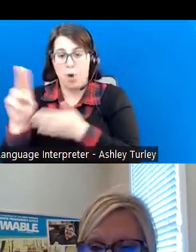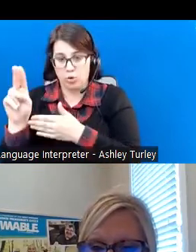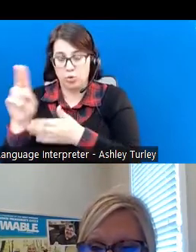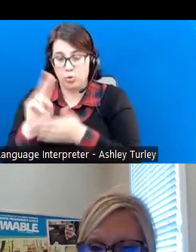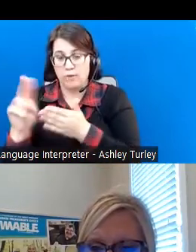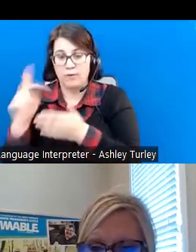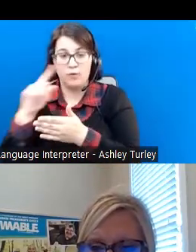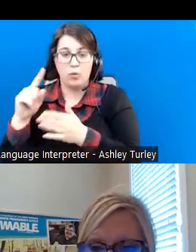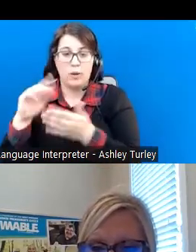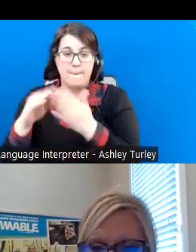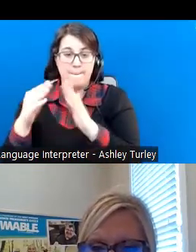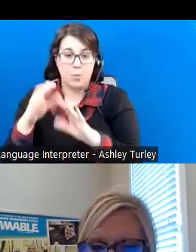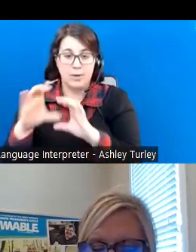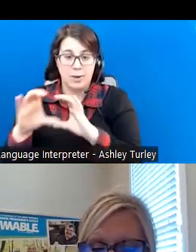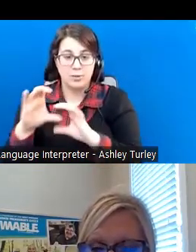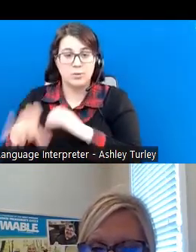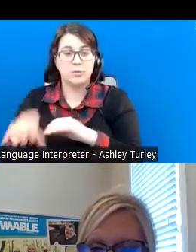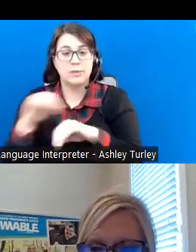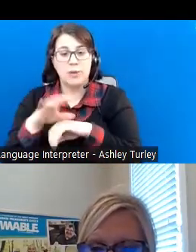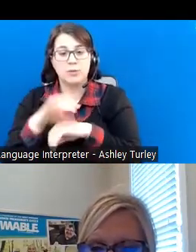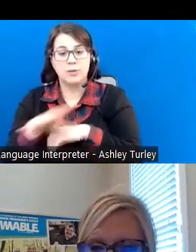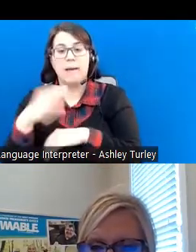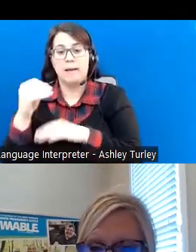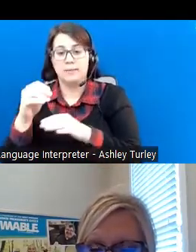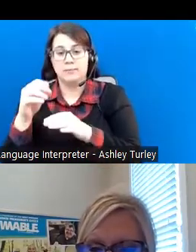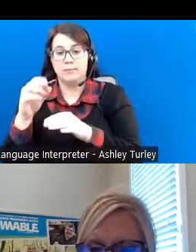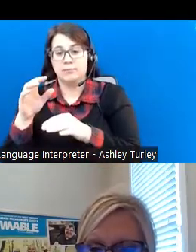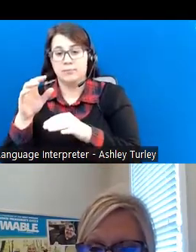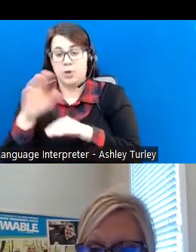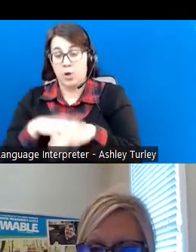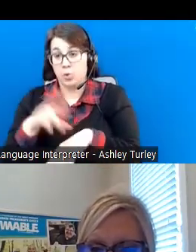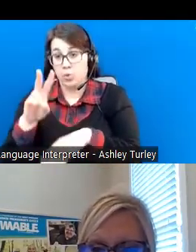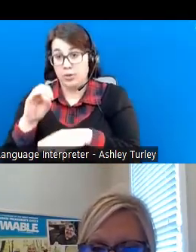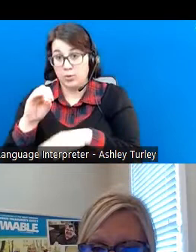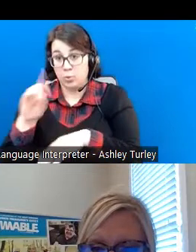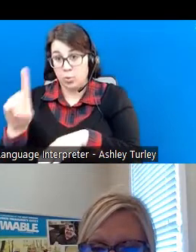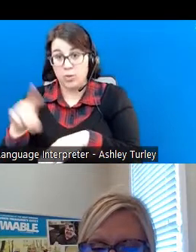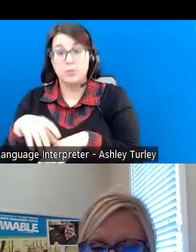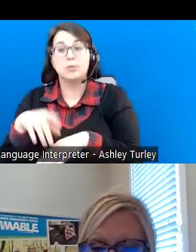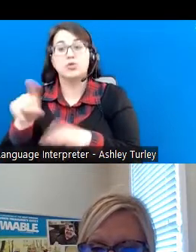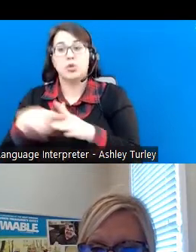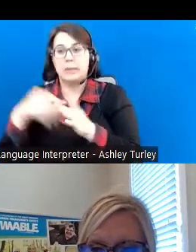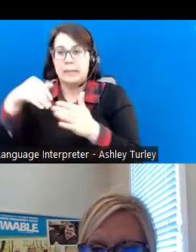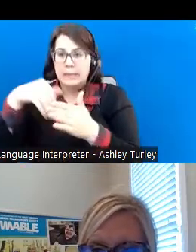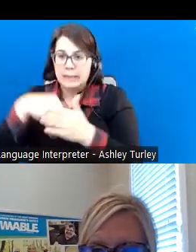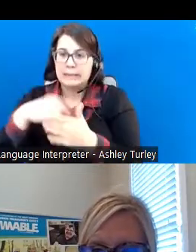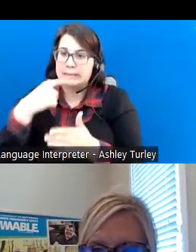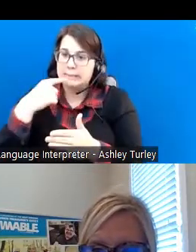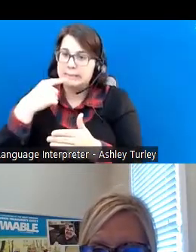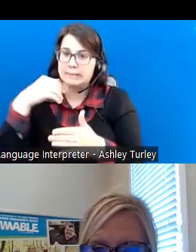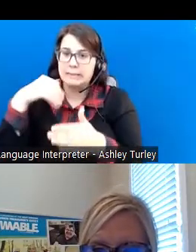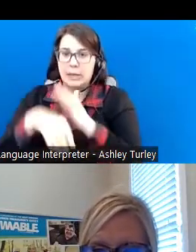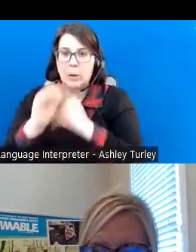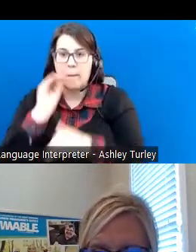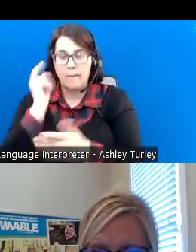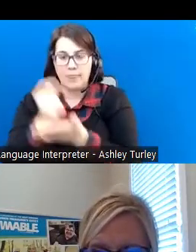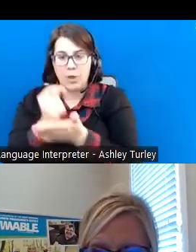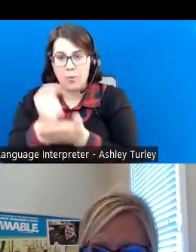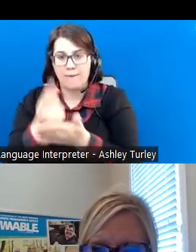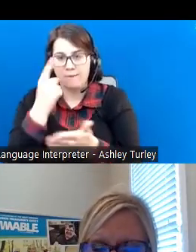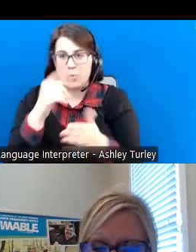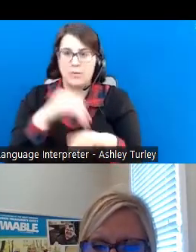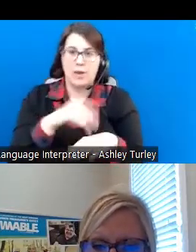completing that in 2001, he started providing intensive in-home therapy to at-risk children and families.